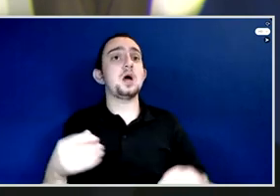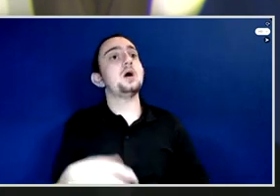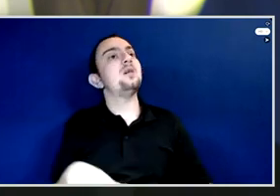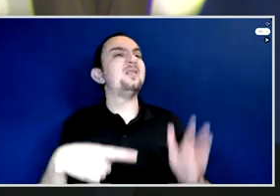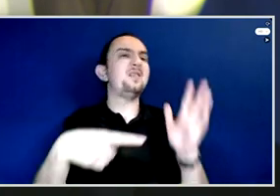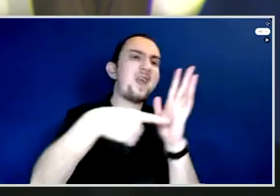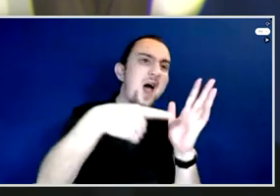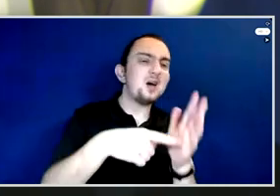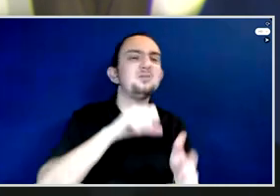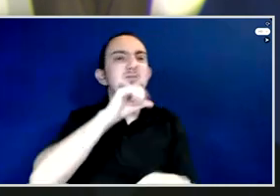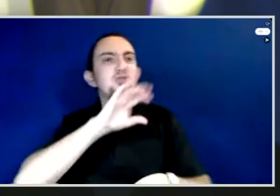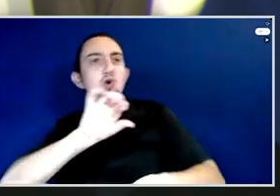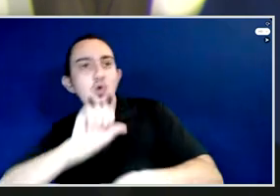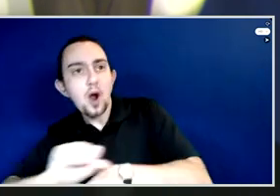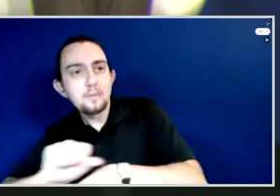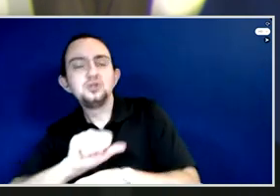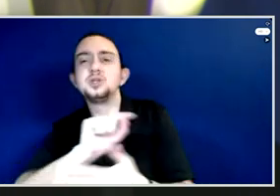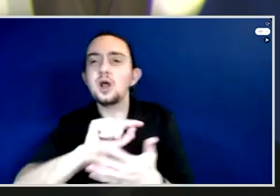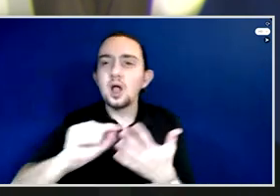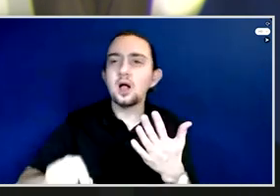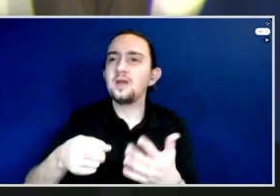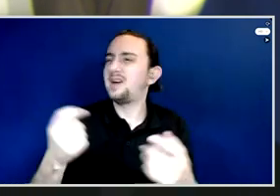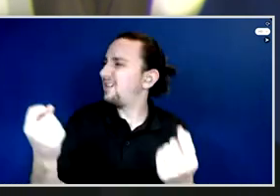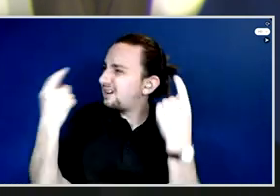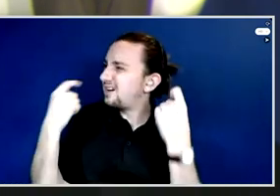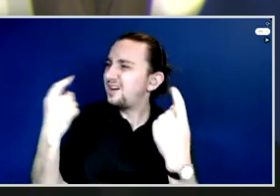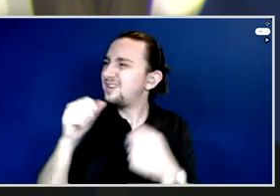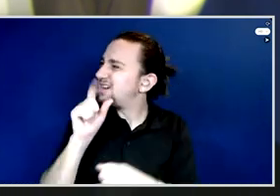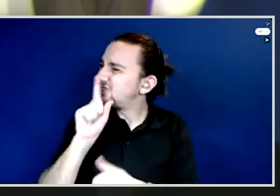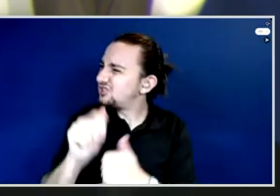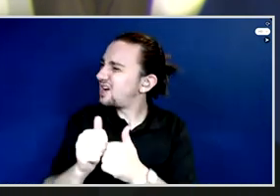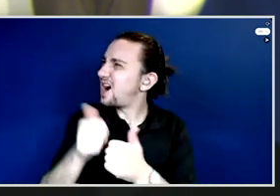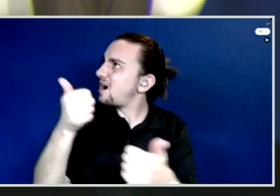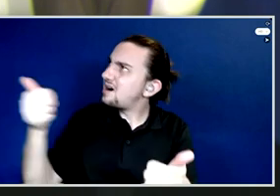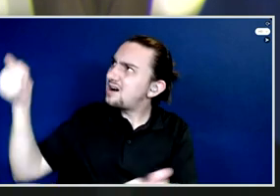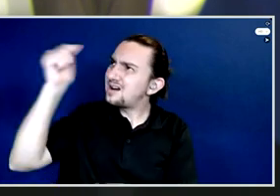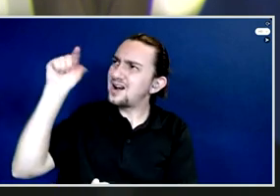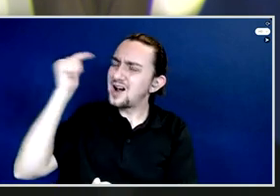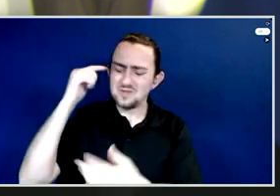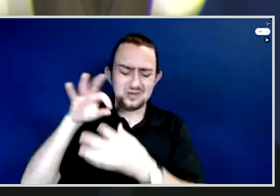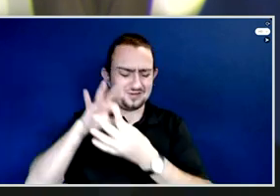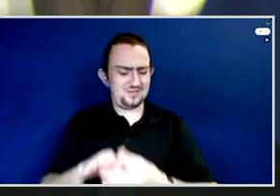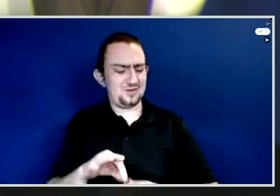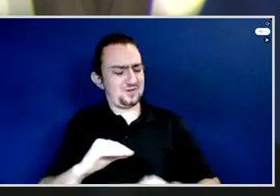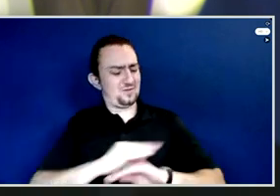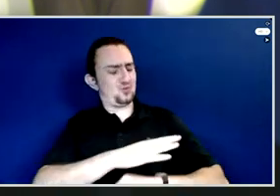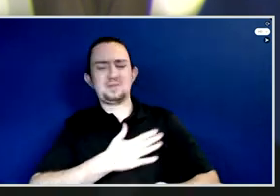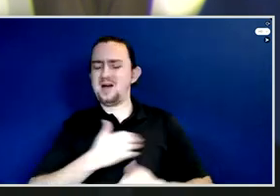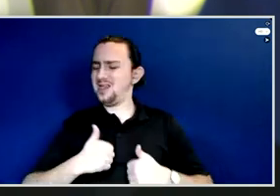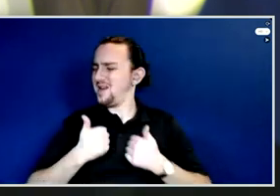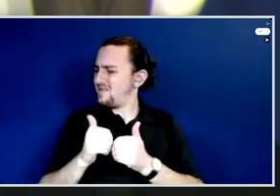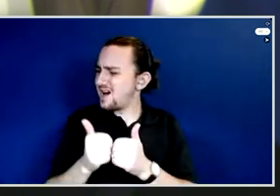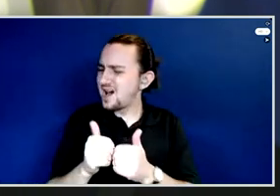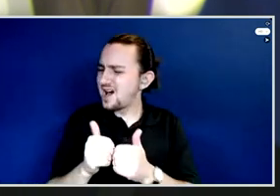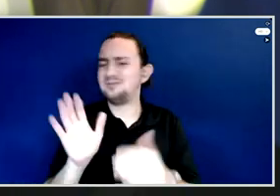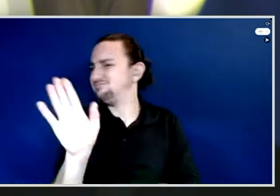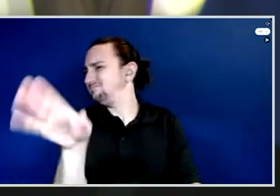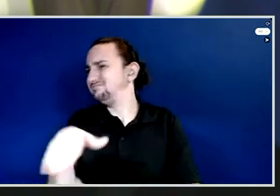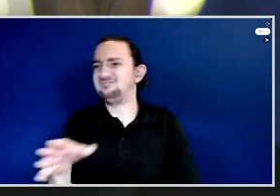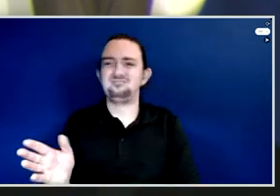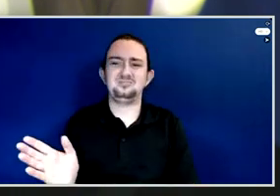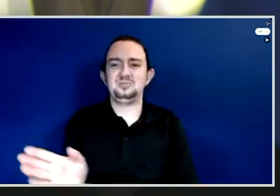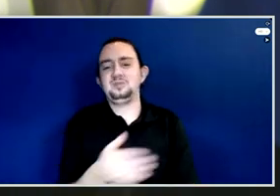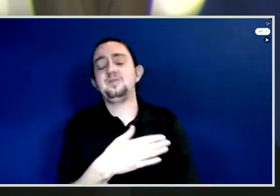national debt, public debt in Zimbabwe affects them. But if I start engaging with them with the language that they understand